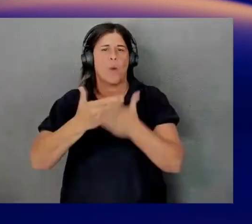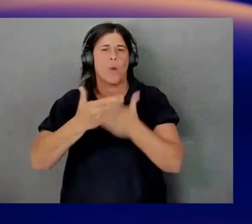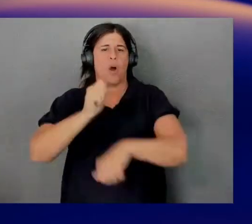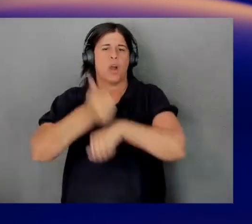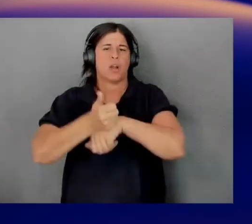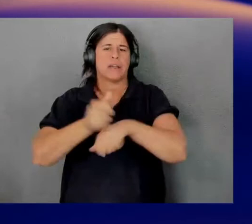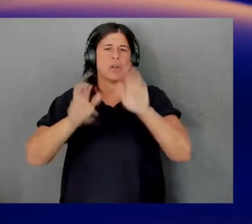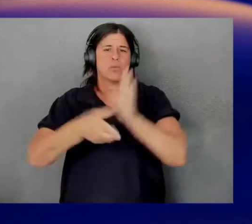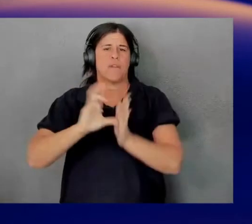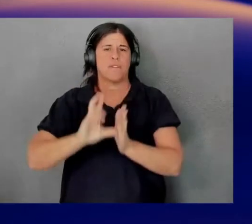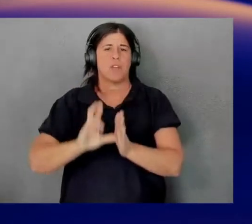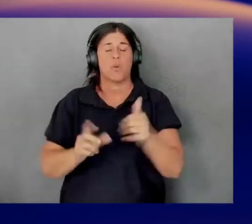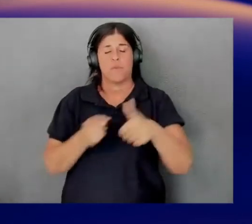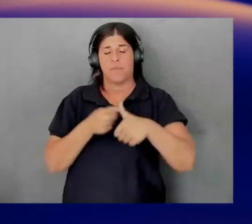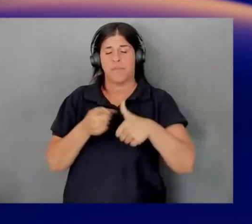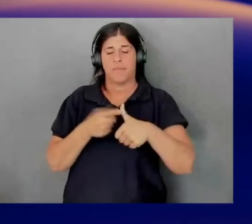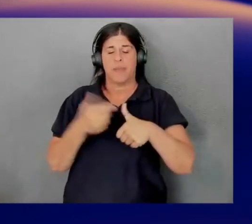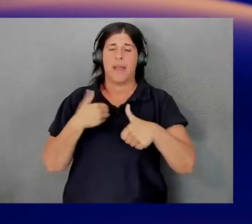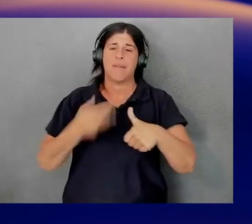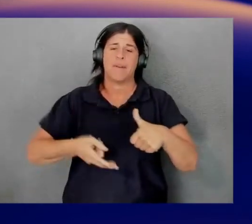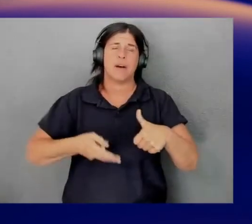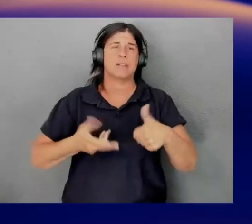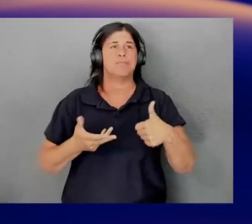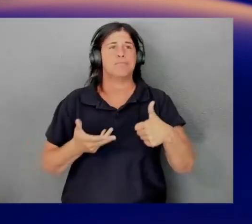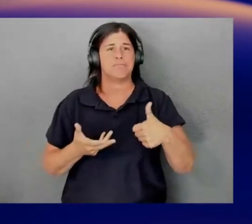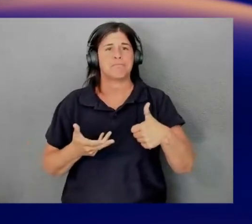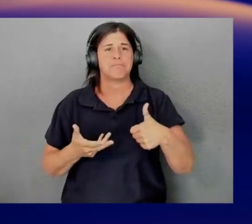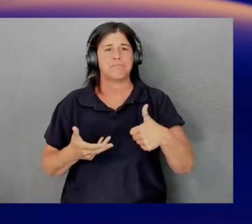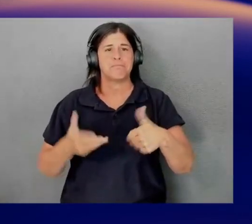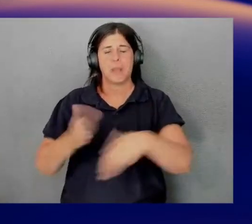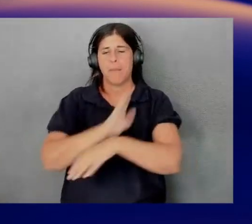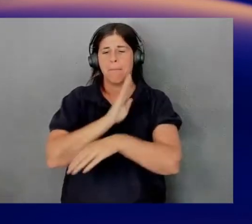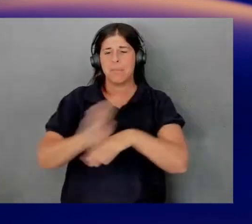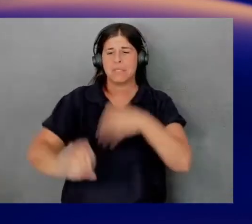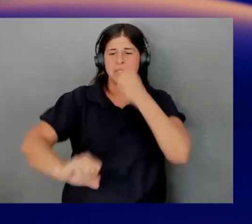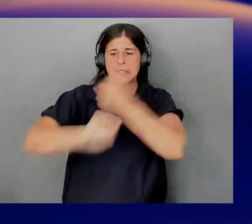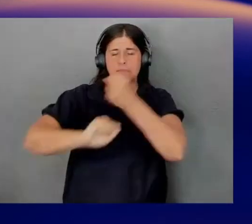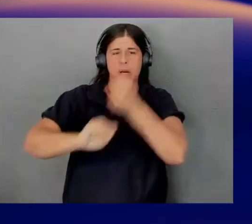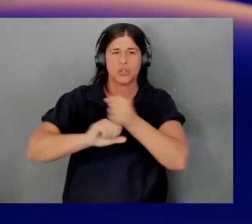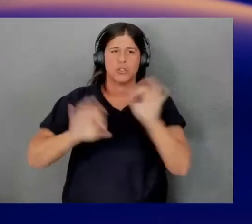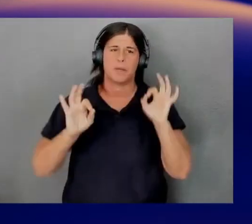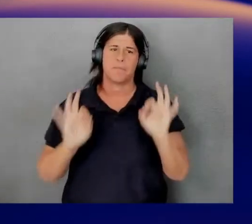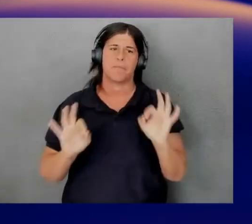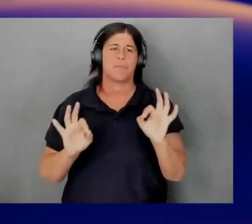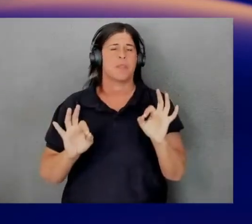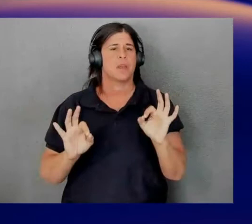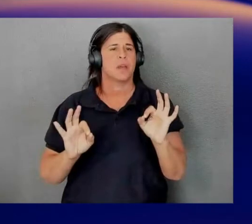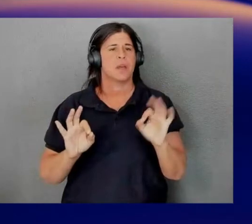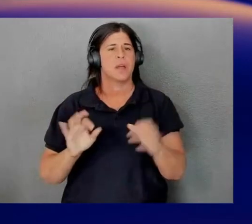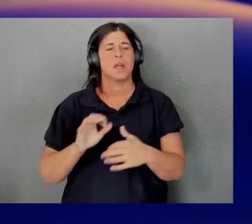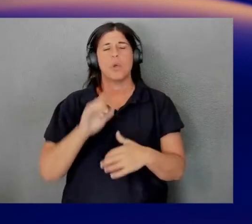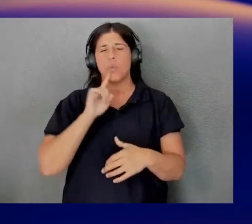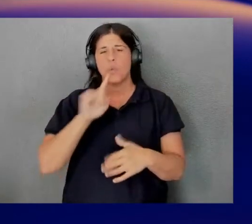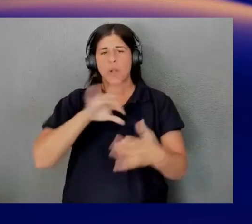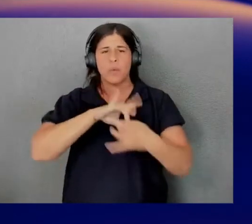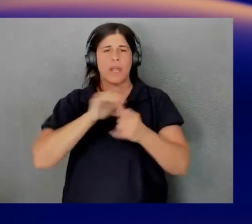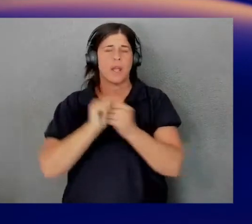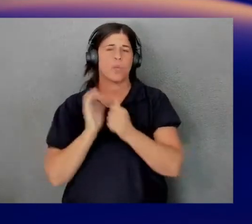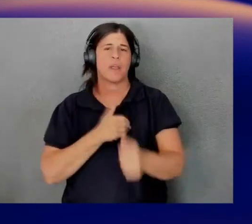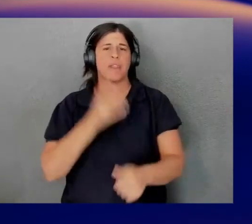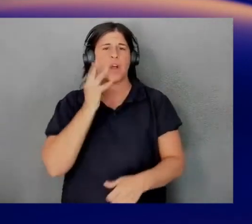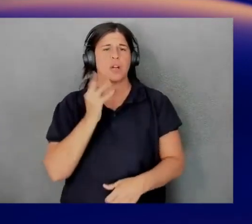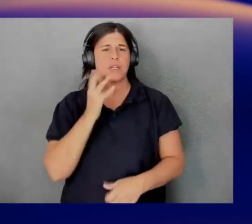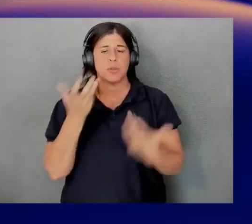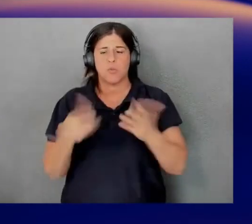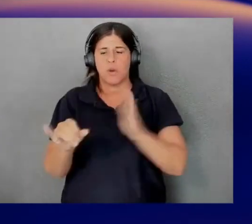one is definitely having a high-level business sponsorship. So it is, again, based on our experience. What we've identified is